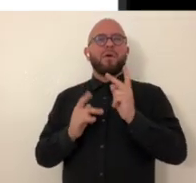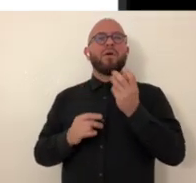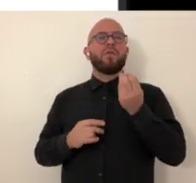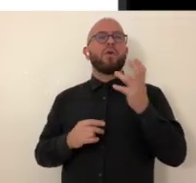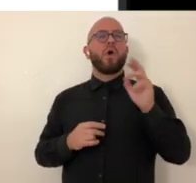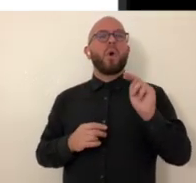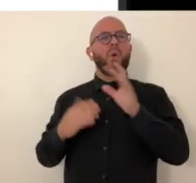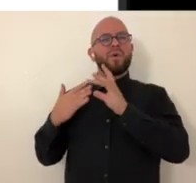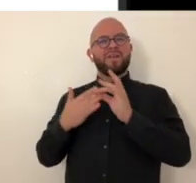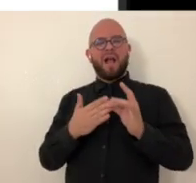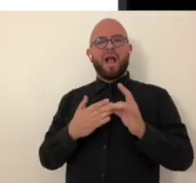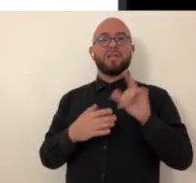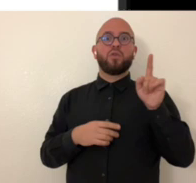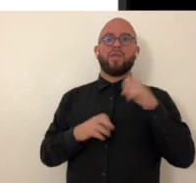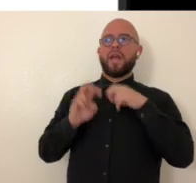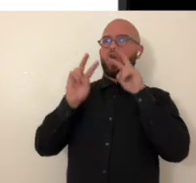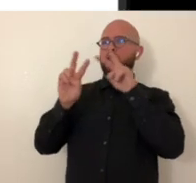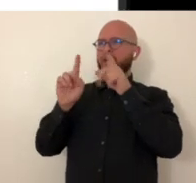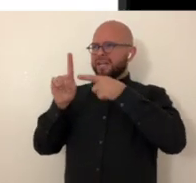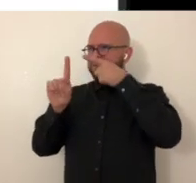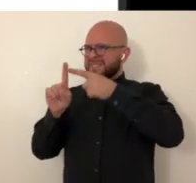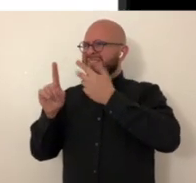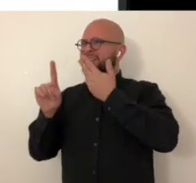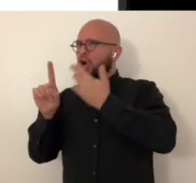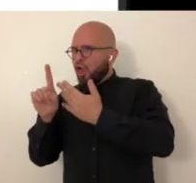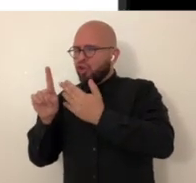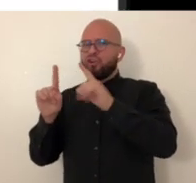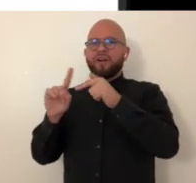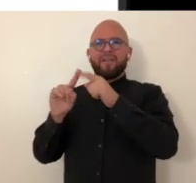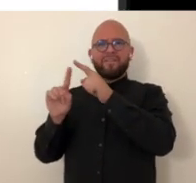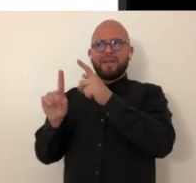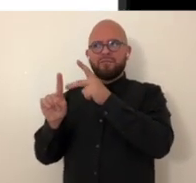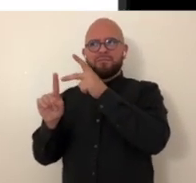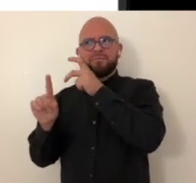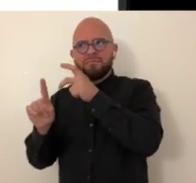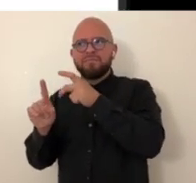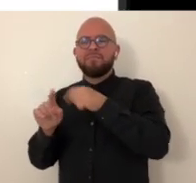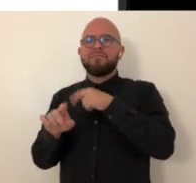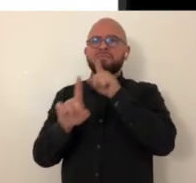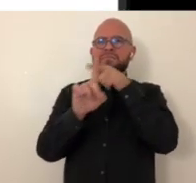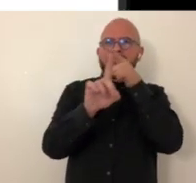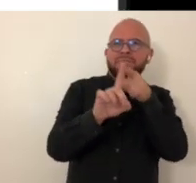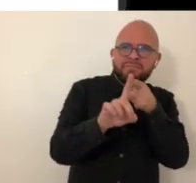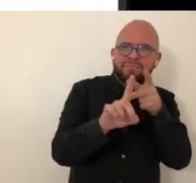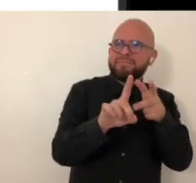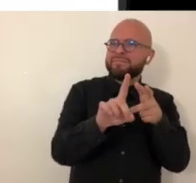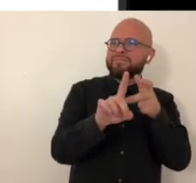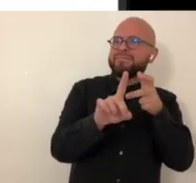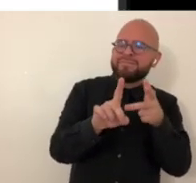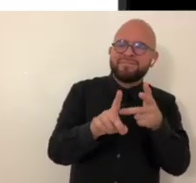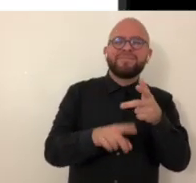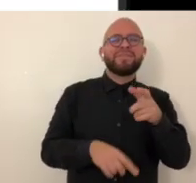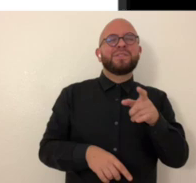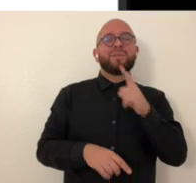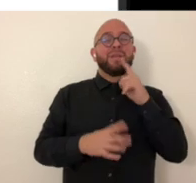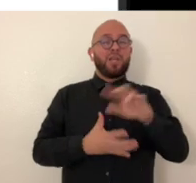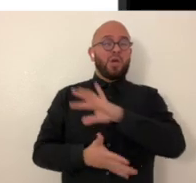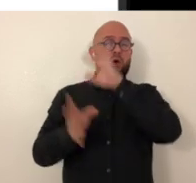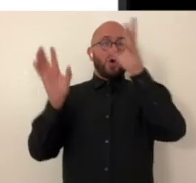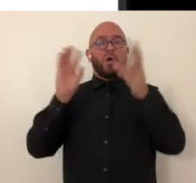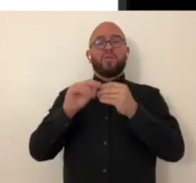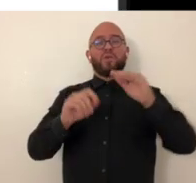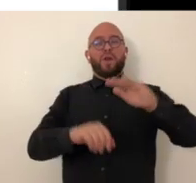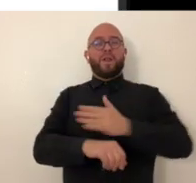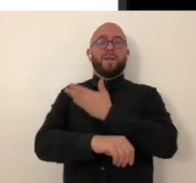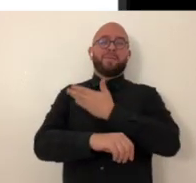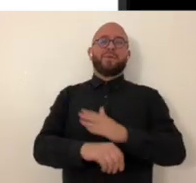a simpler version where people or their own guide really looked at specific colors and they would interact in those colors and turn to the the overall